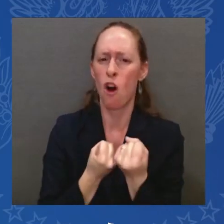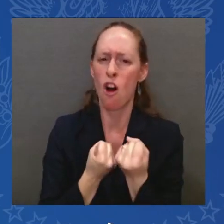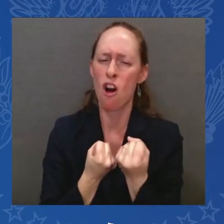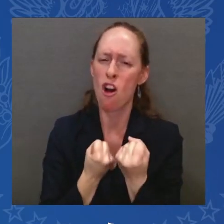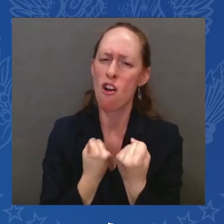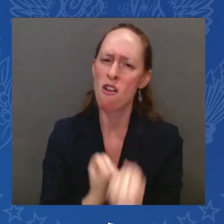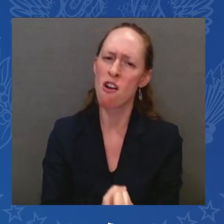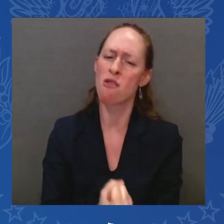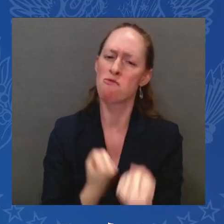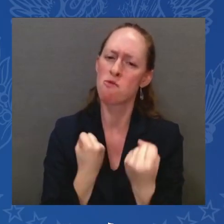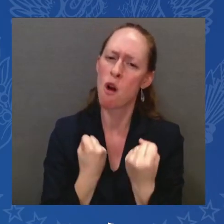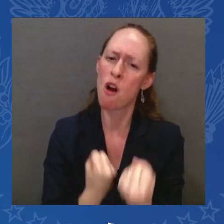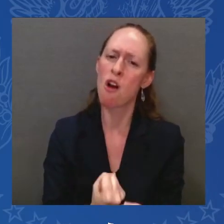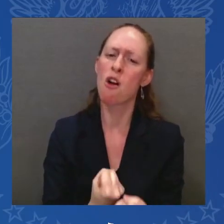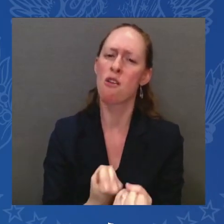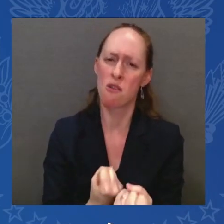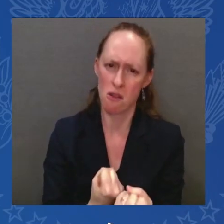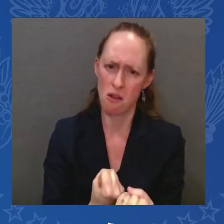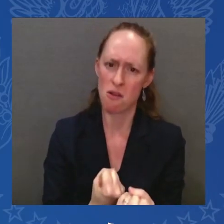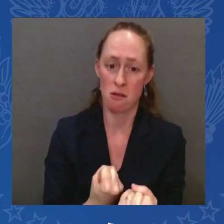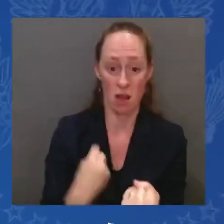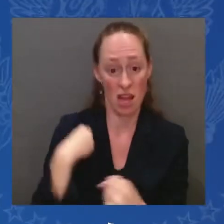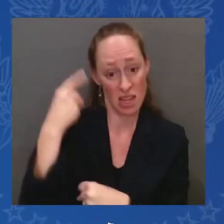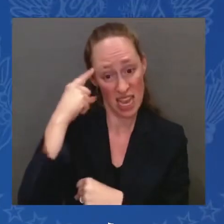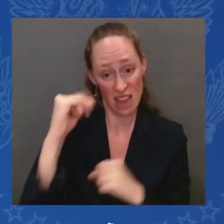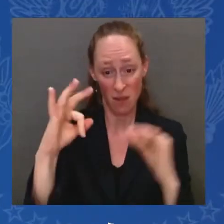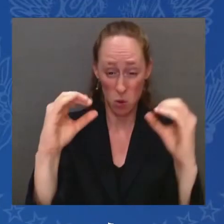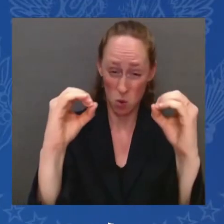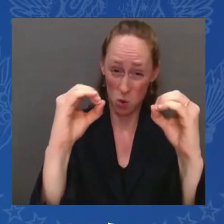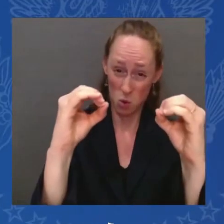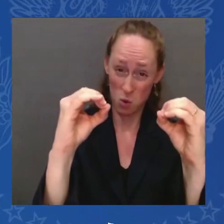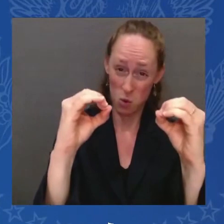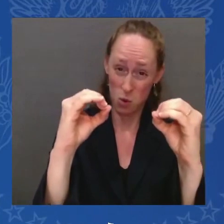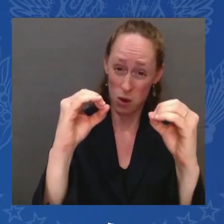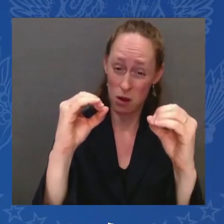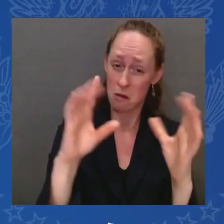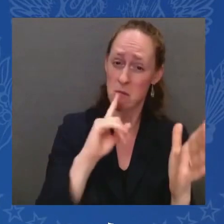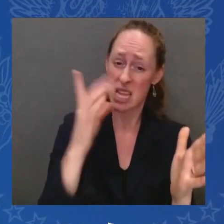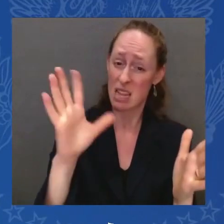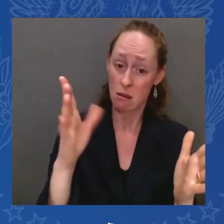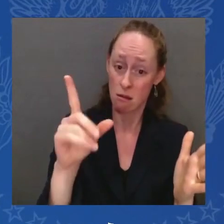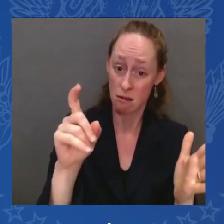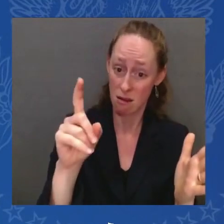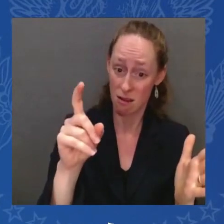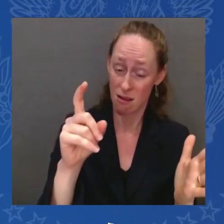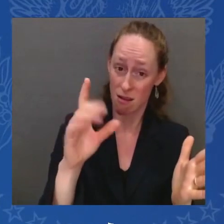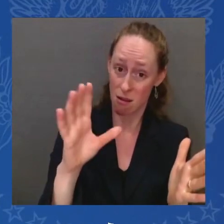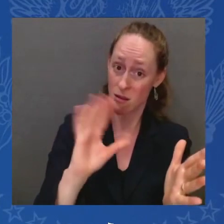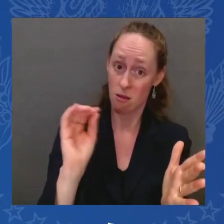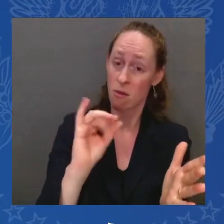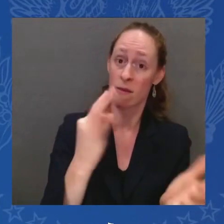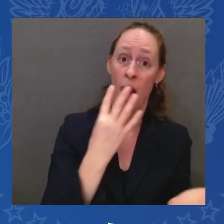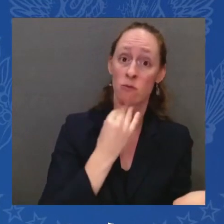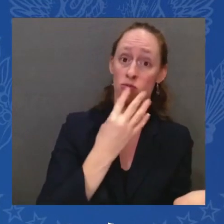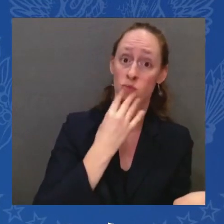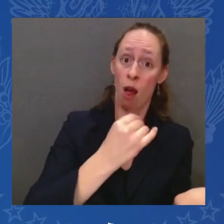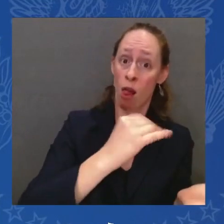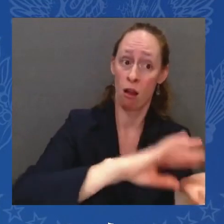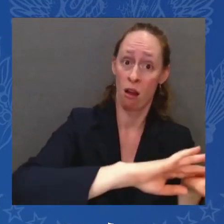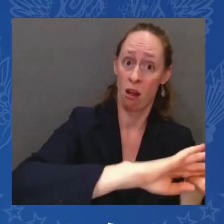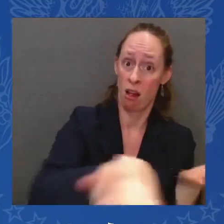safe. It's the only ultimate guarantee. The only ultimate guarantee. The only ultimate guarantee.